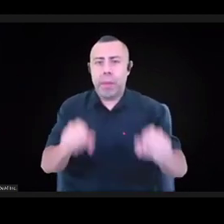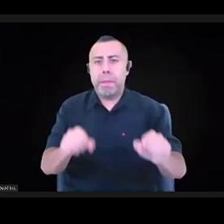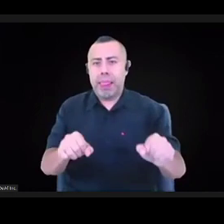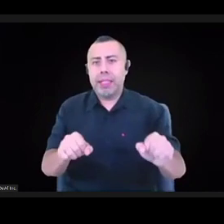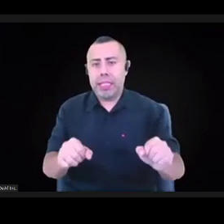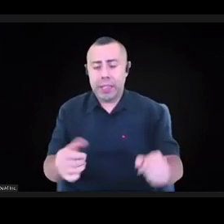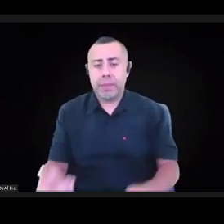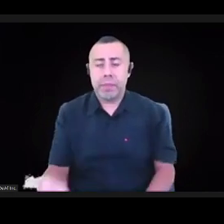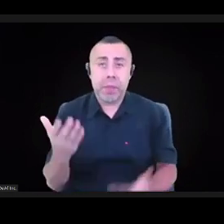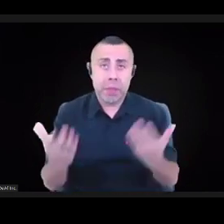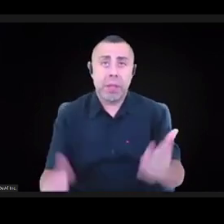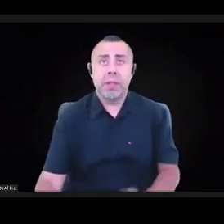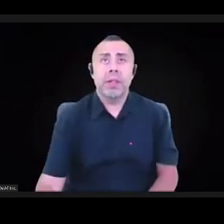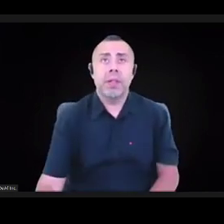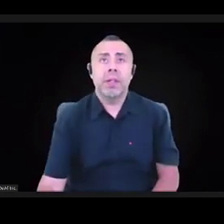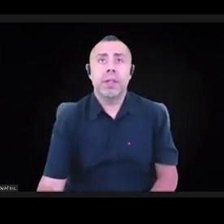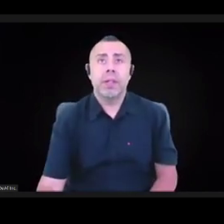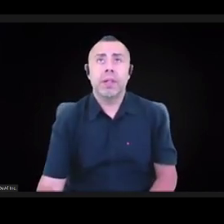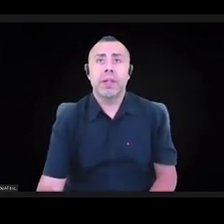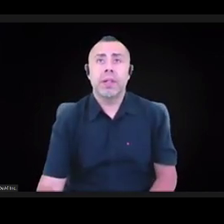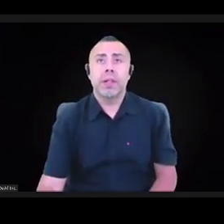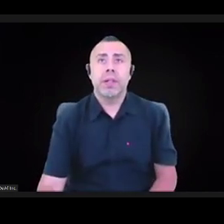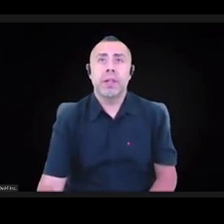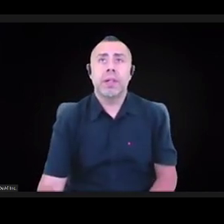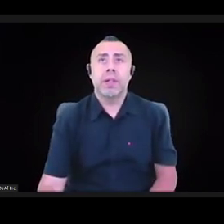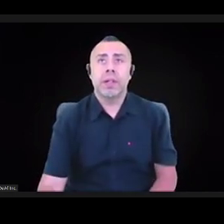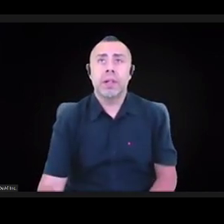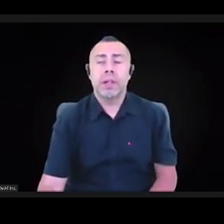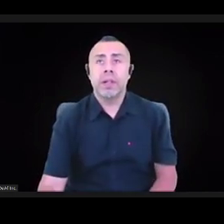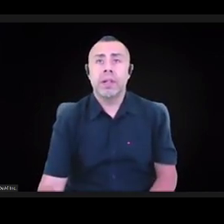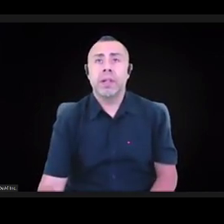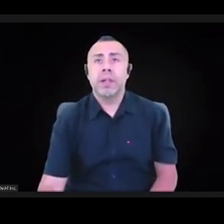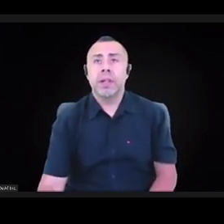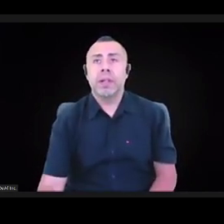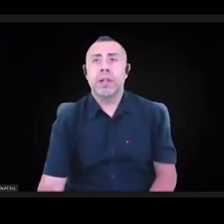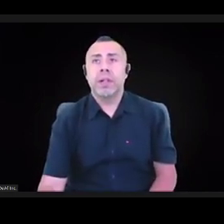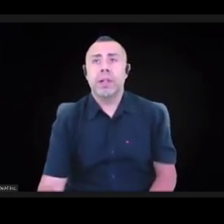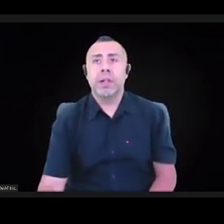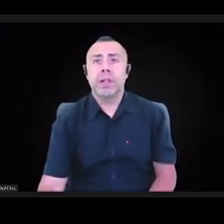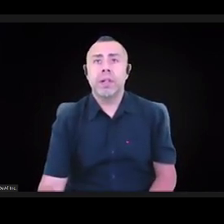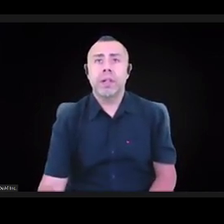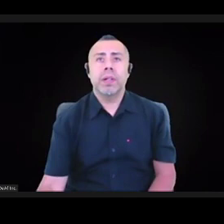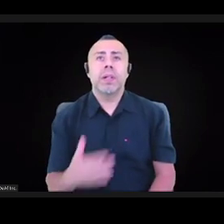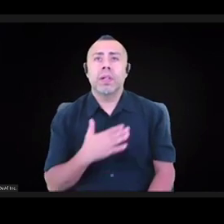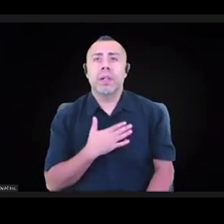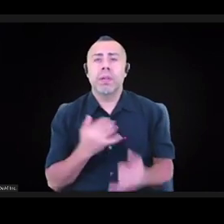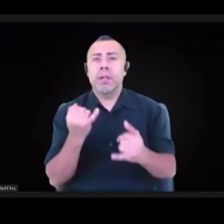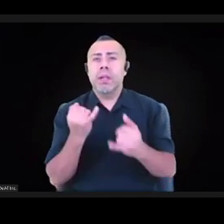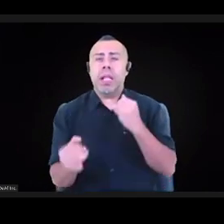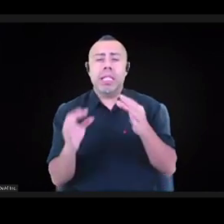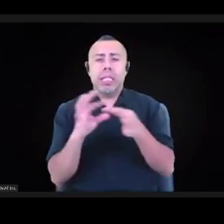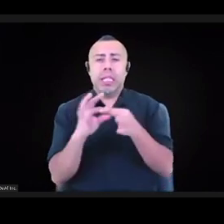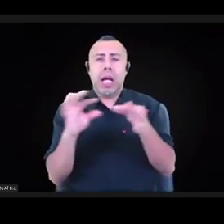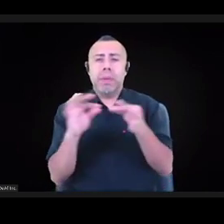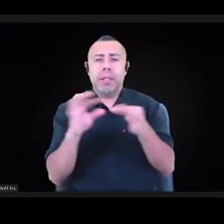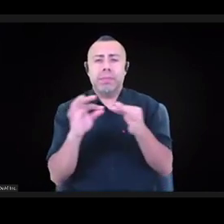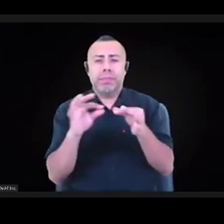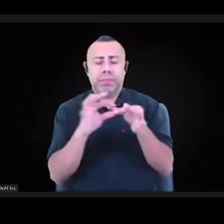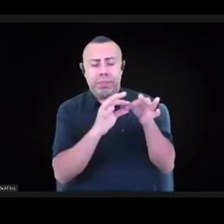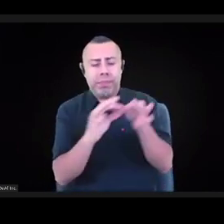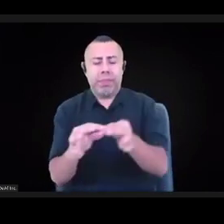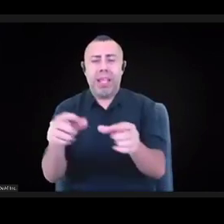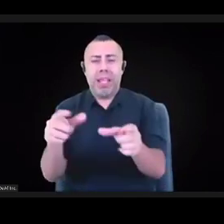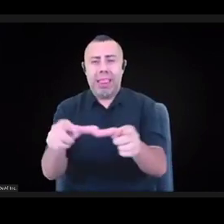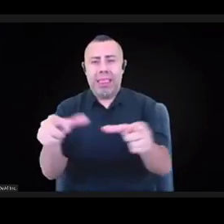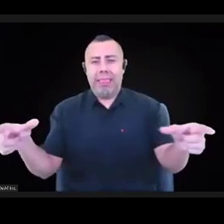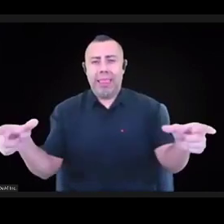So our last comments here are around this idea about language, because that's a